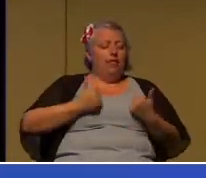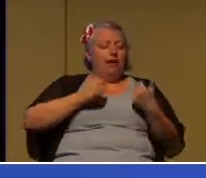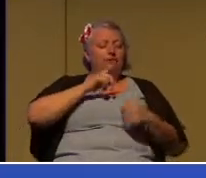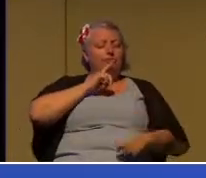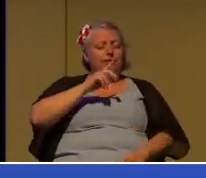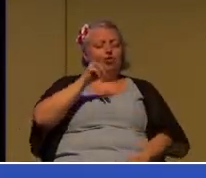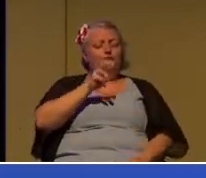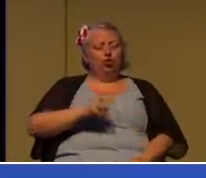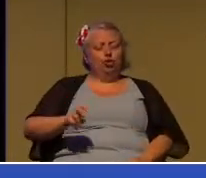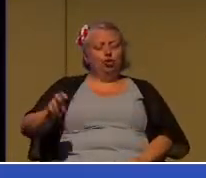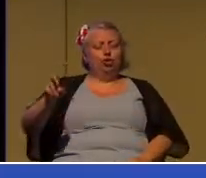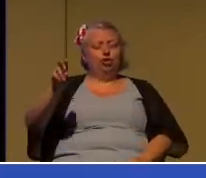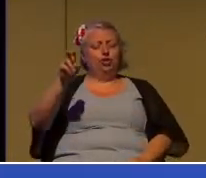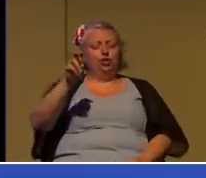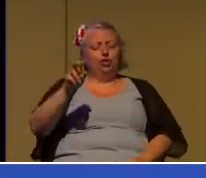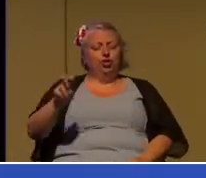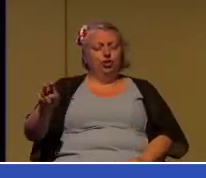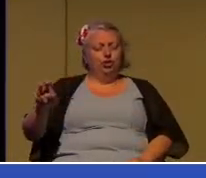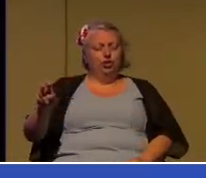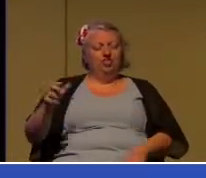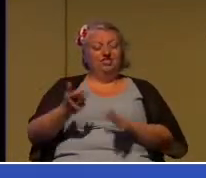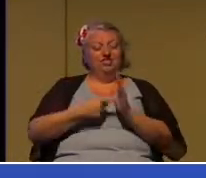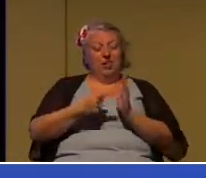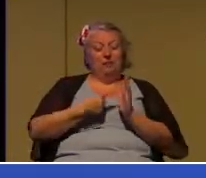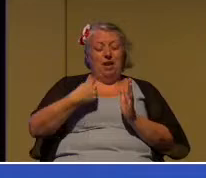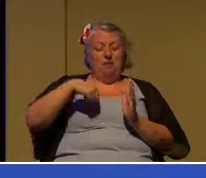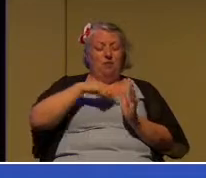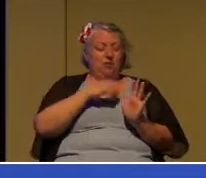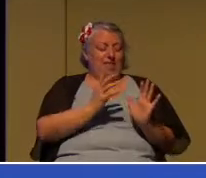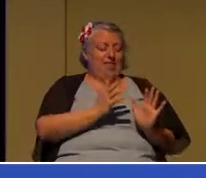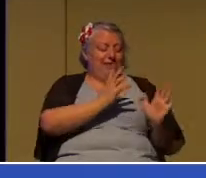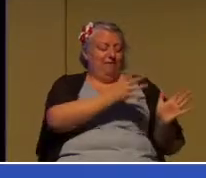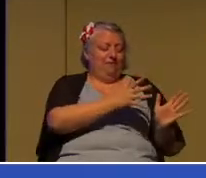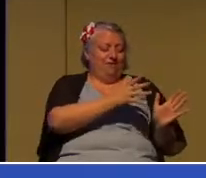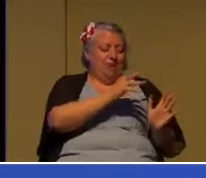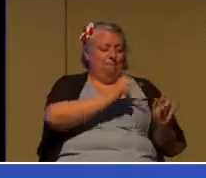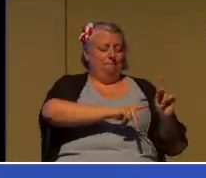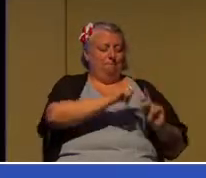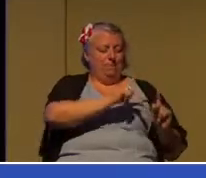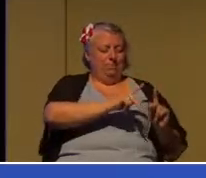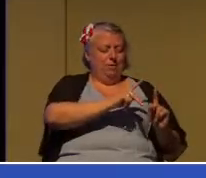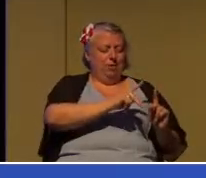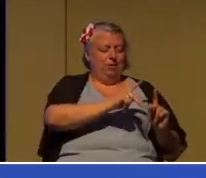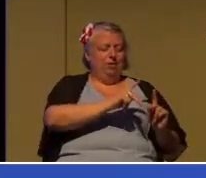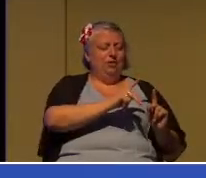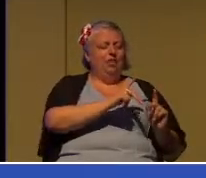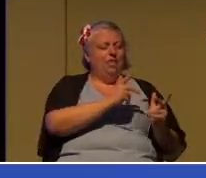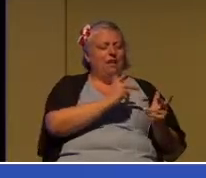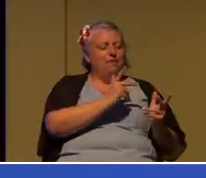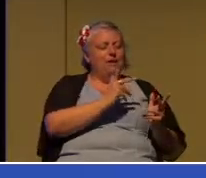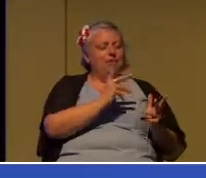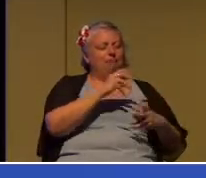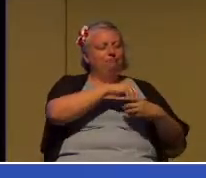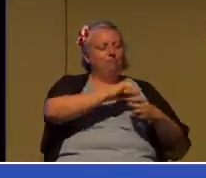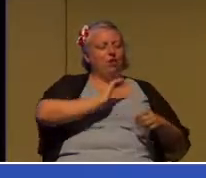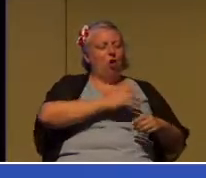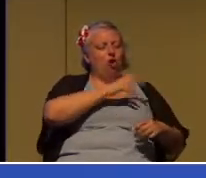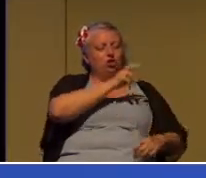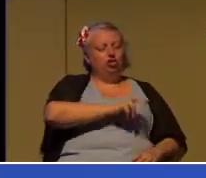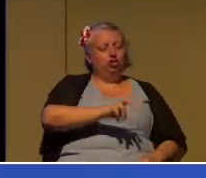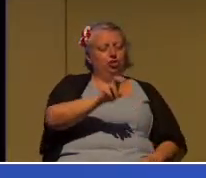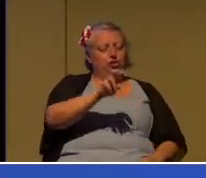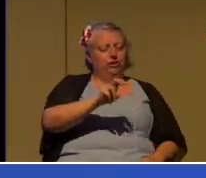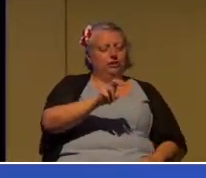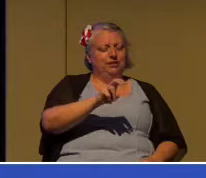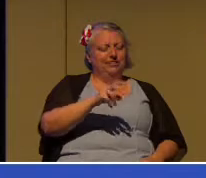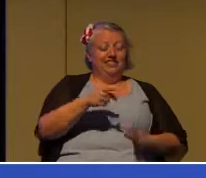and people that have been part of the journey along the way. And often that is scary. Sometimes that fills us